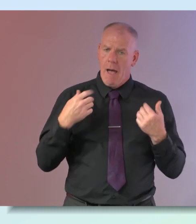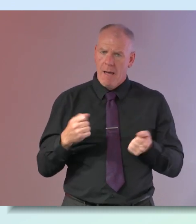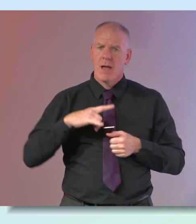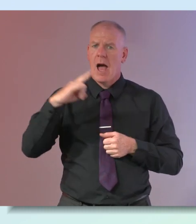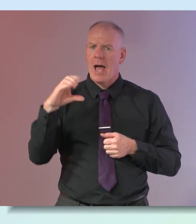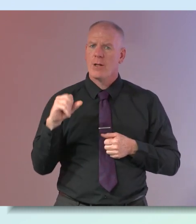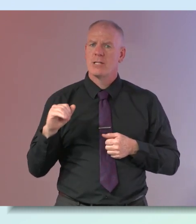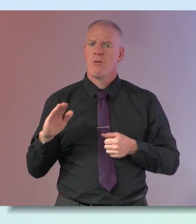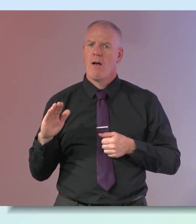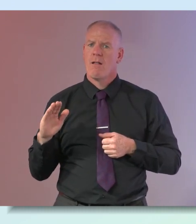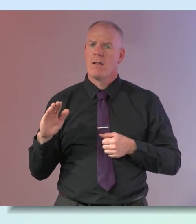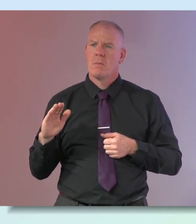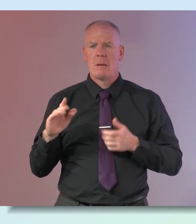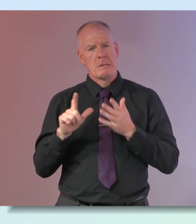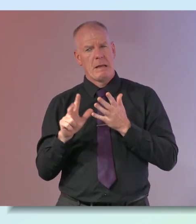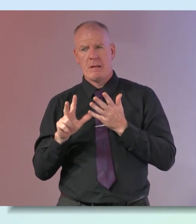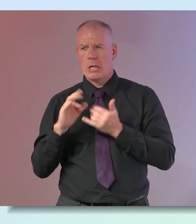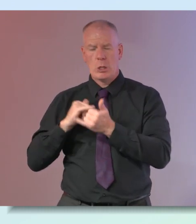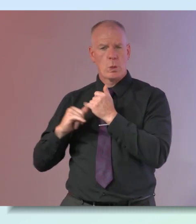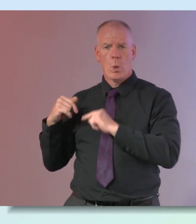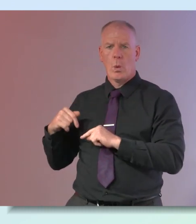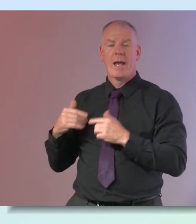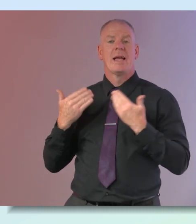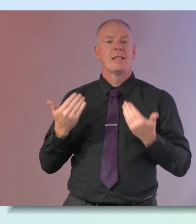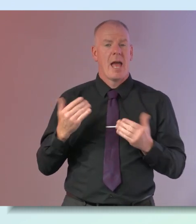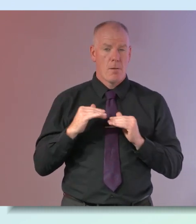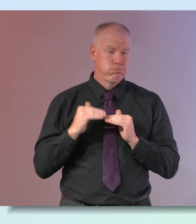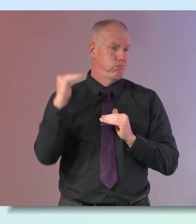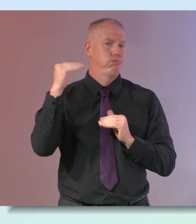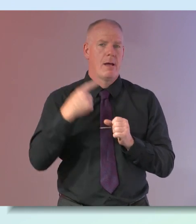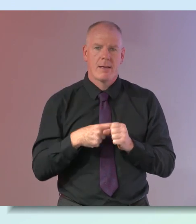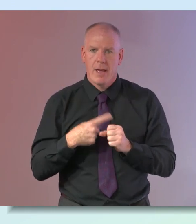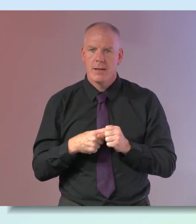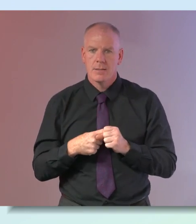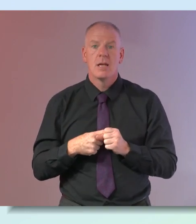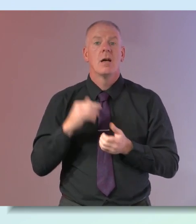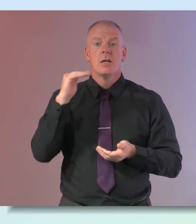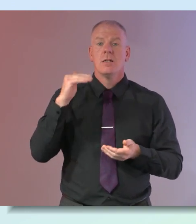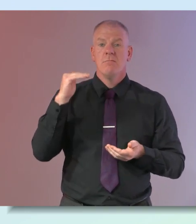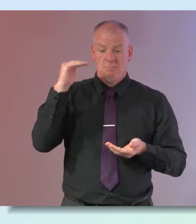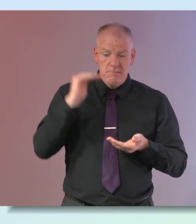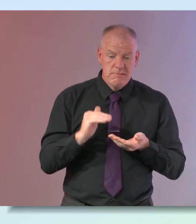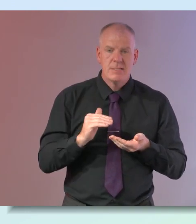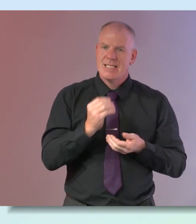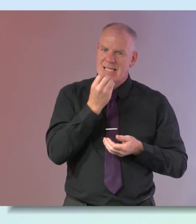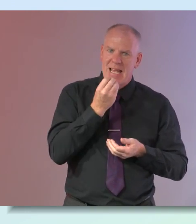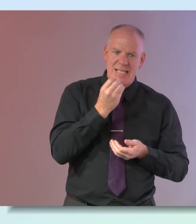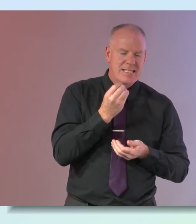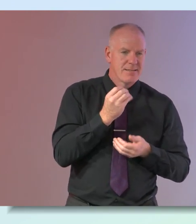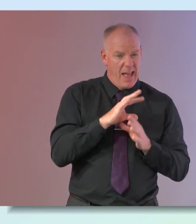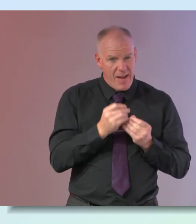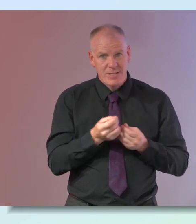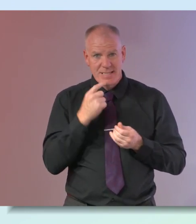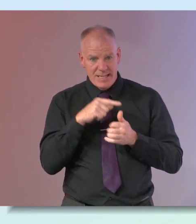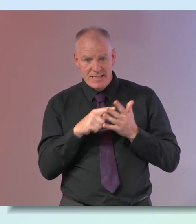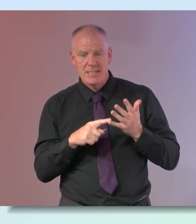cholesterol maybe seven eight years ago it's now gone high again i did lower it my diet all of the things that